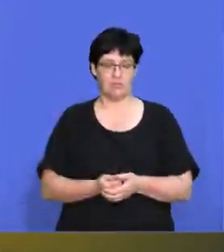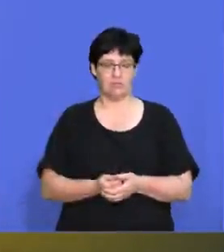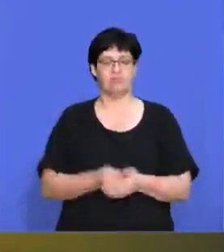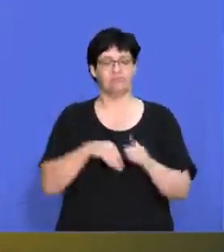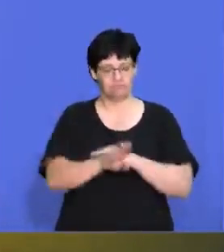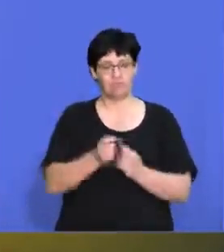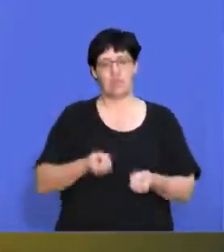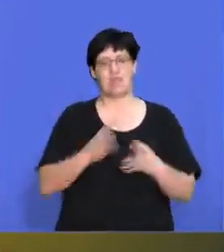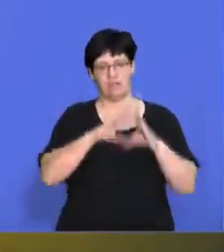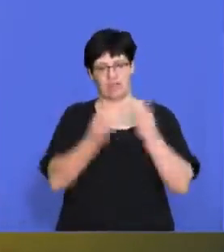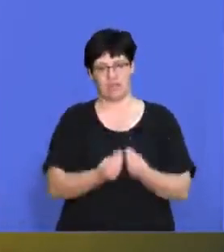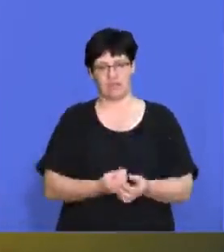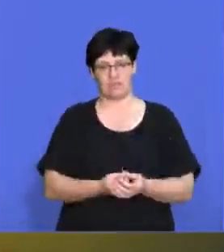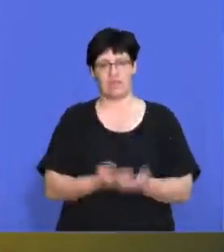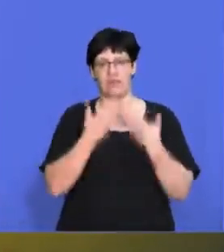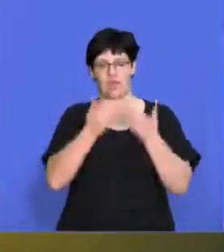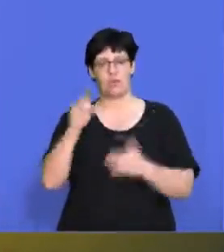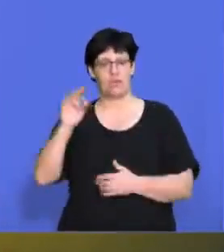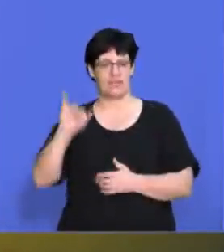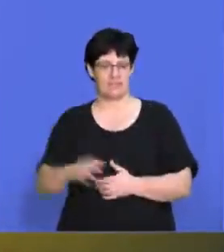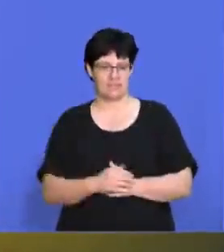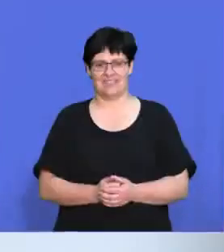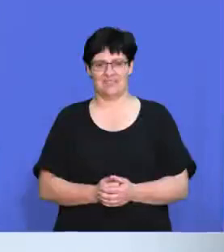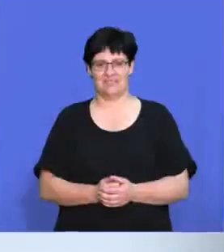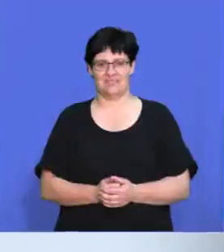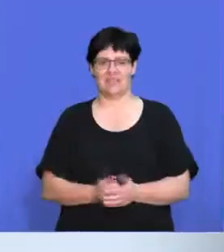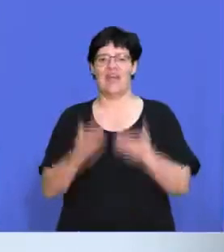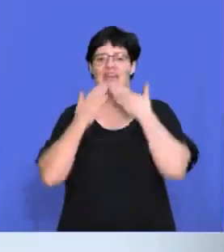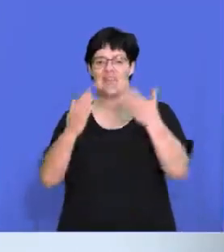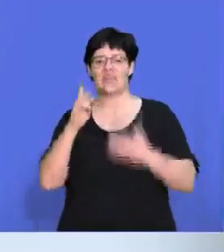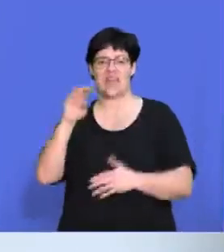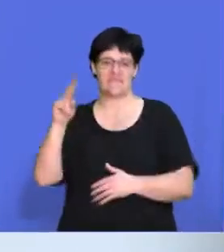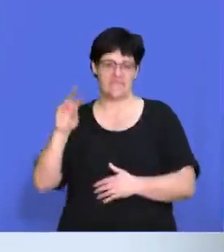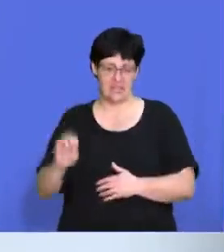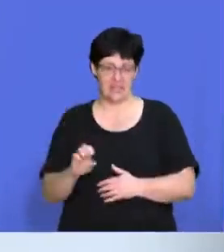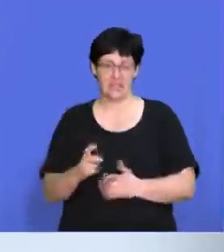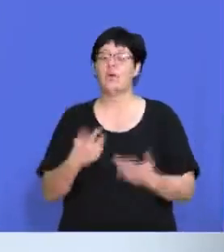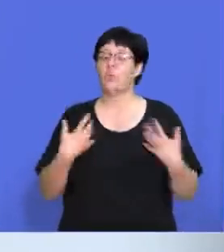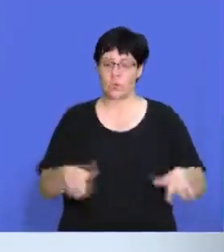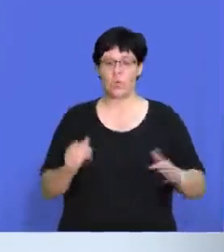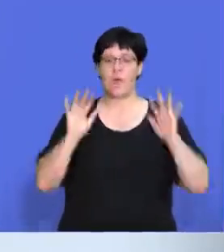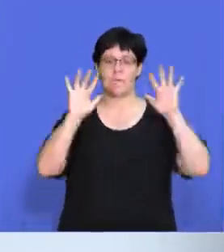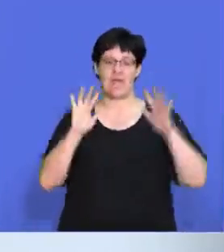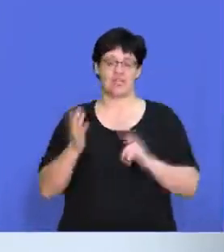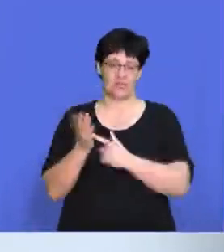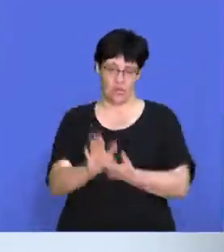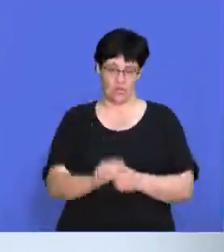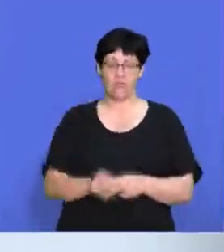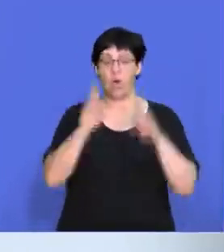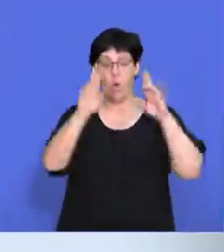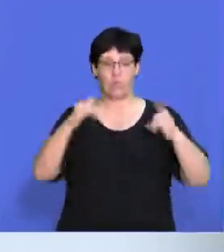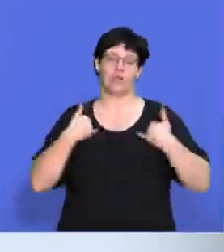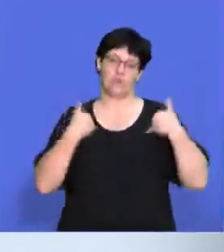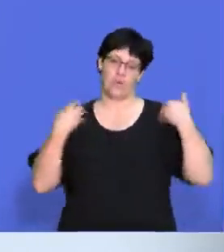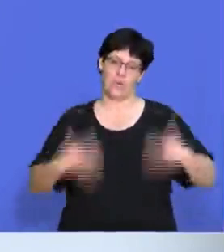go out there and give it your all. Thank you so much Dave. Guys, it's been an amazing show. I hope you enjoyed